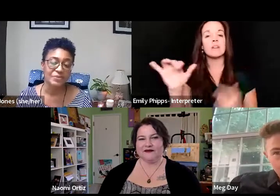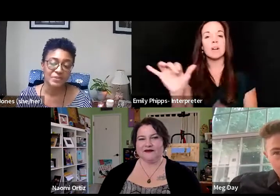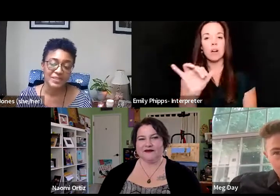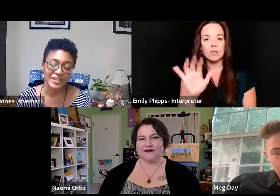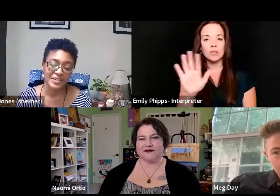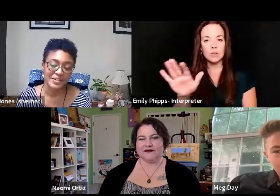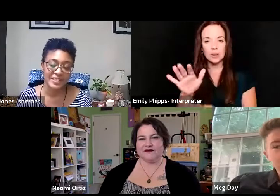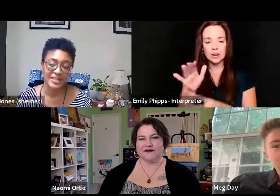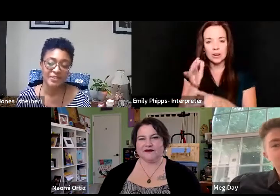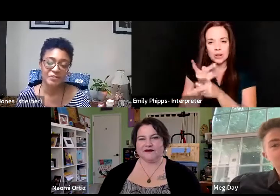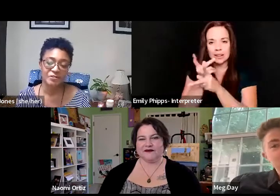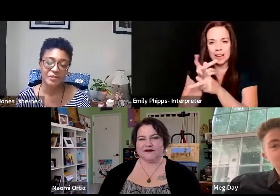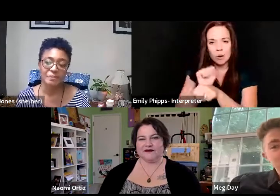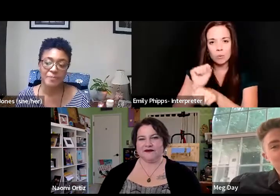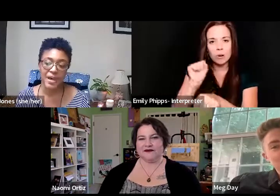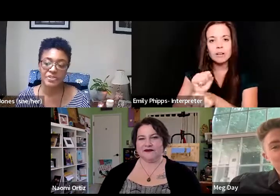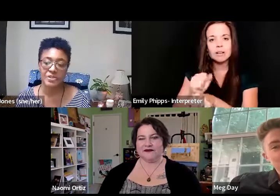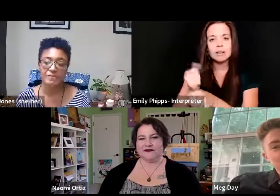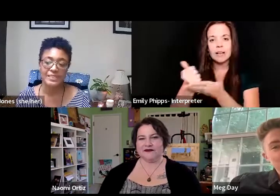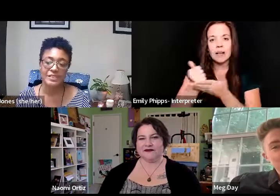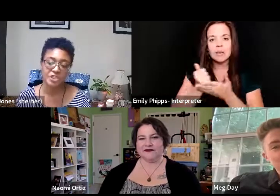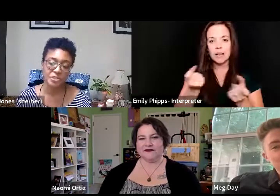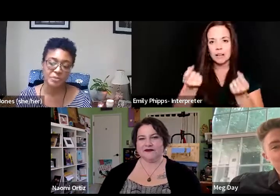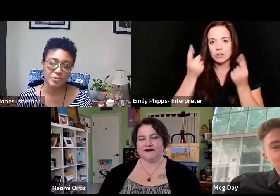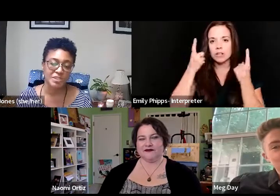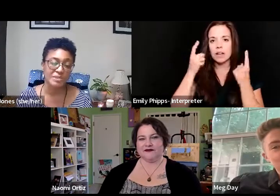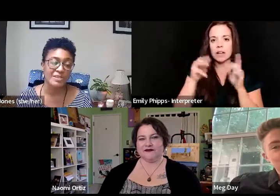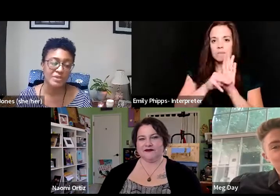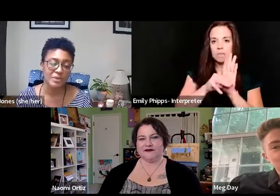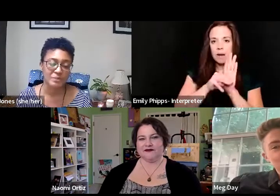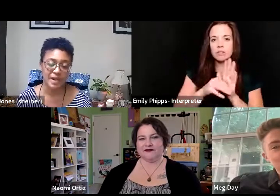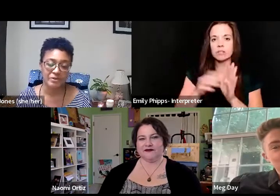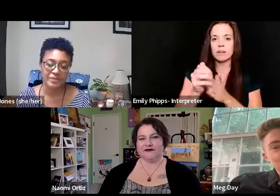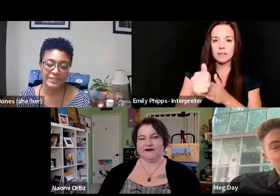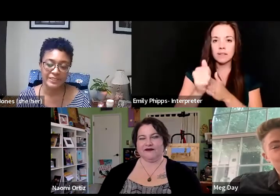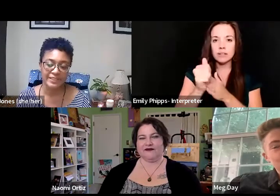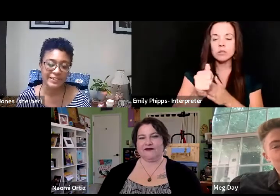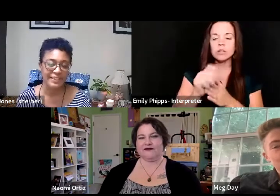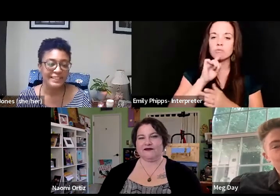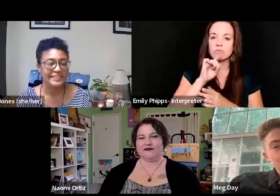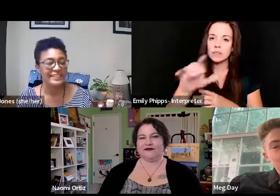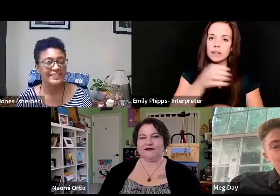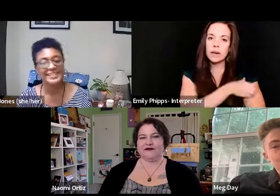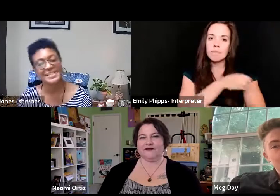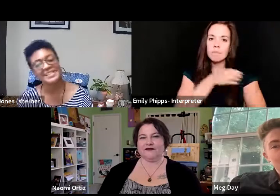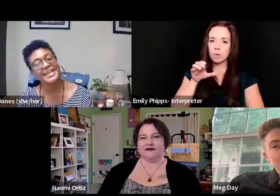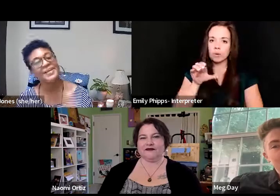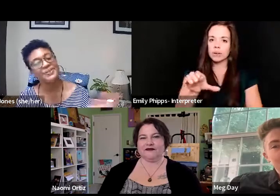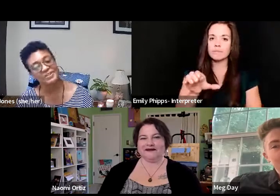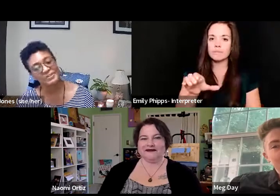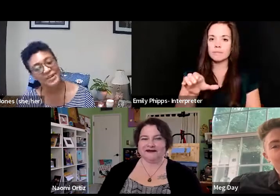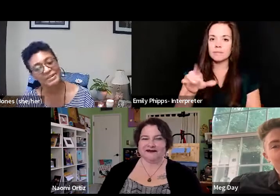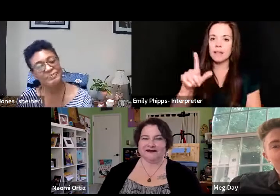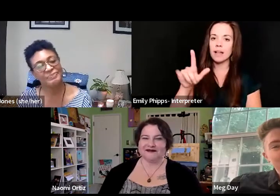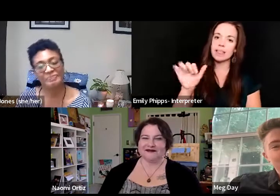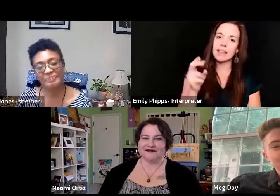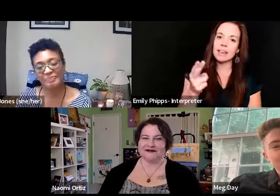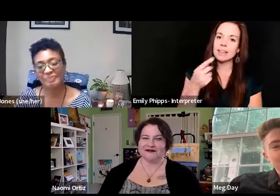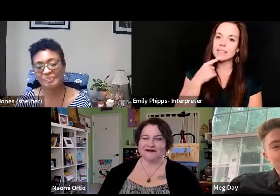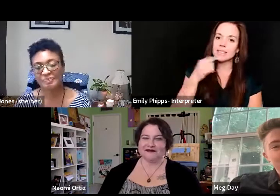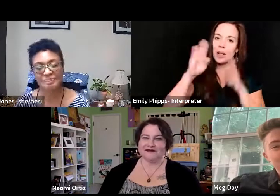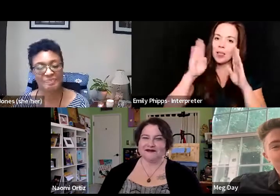has equipped me with an understanding of models of leadership, which has been so empowering. Leah, say hello to everybody.